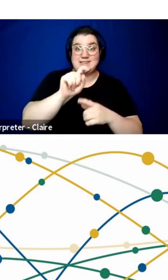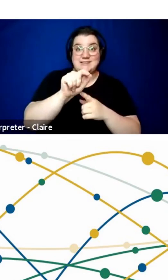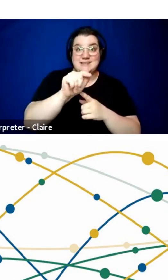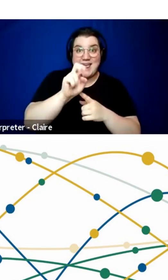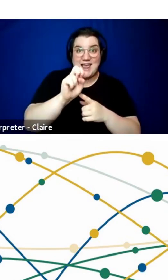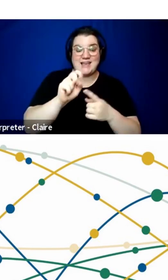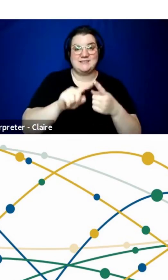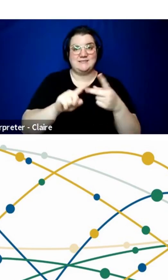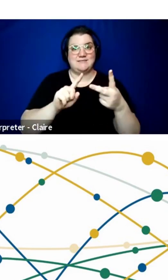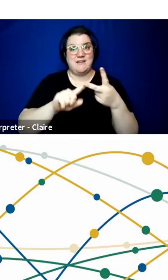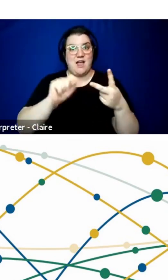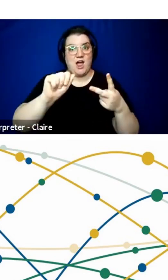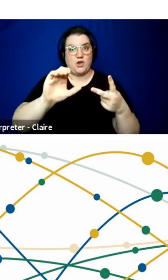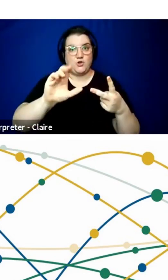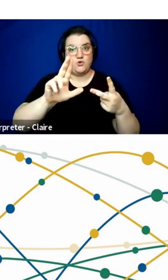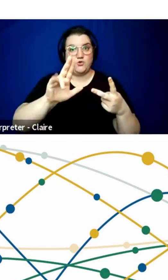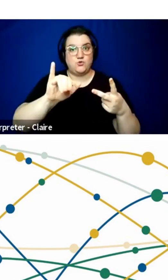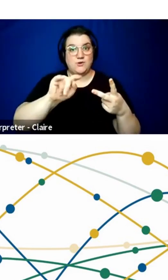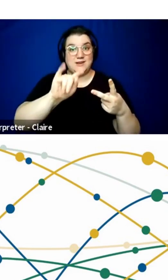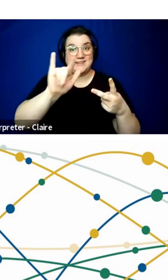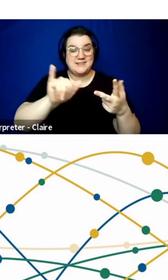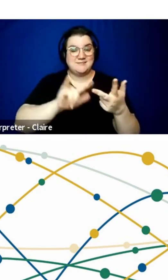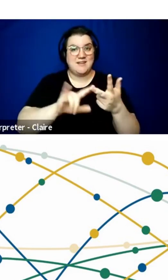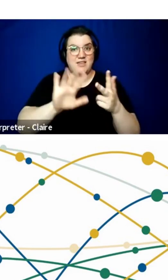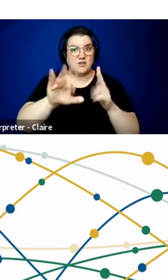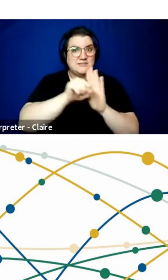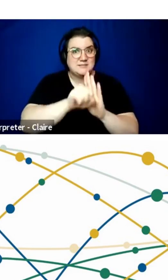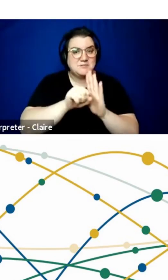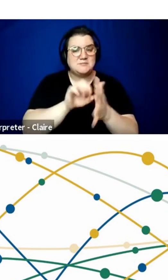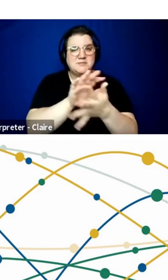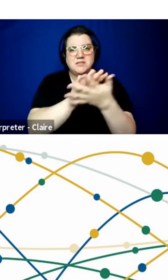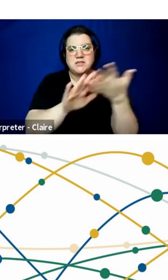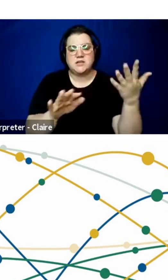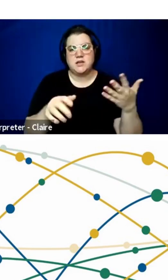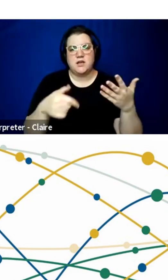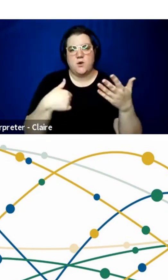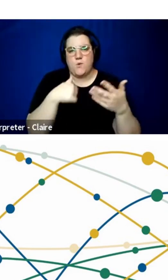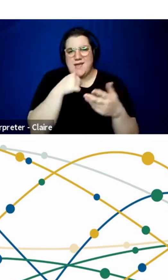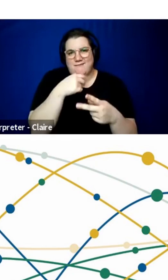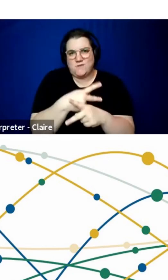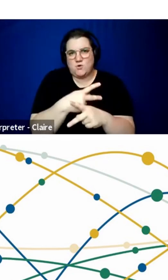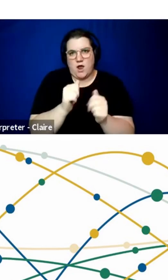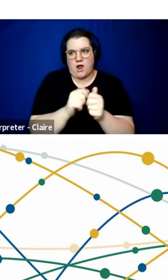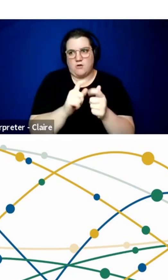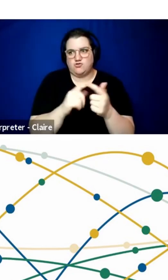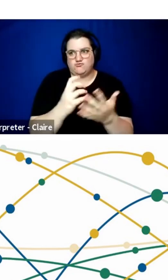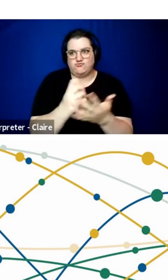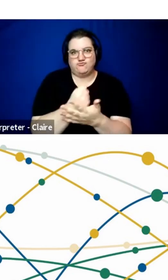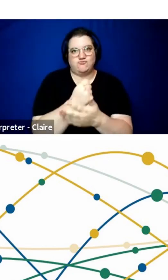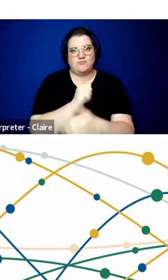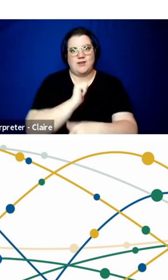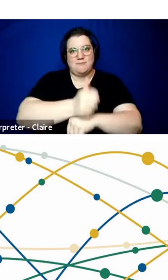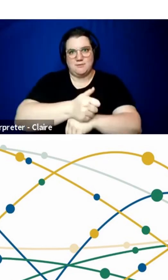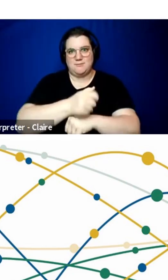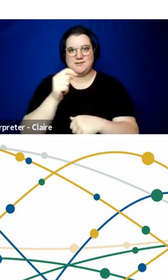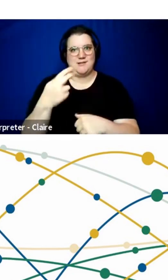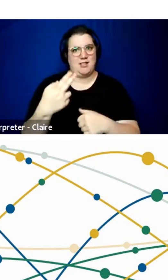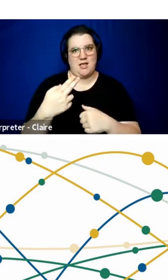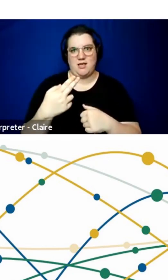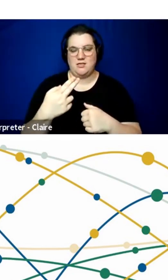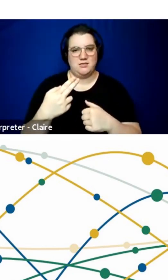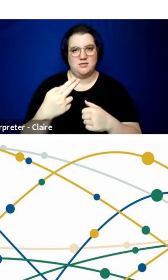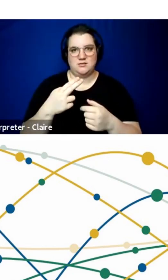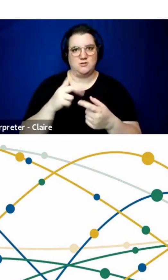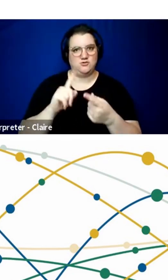based on what the symptoms and what's going on, we haven't really figured out how to optimally implement telehealth into